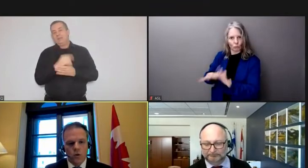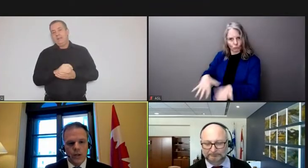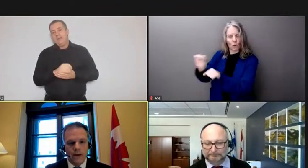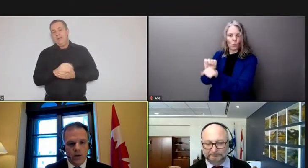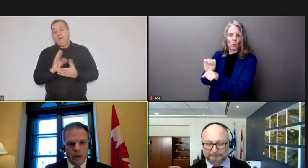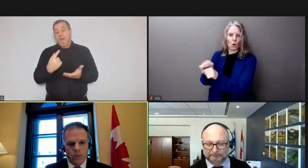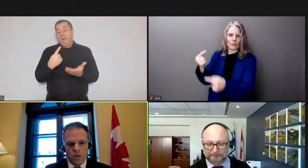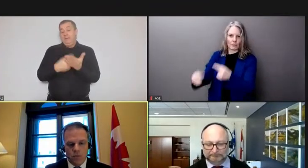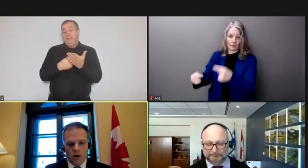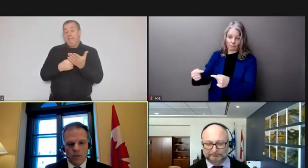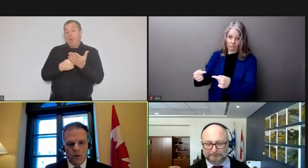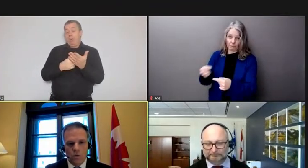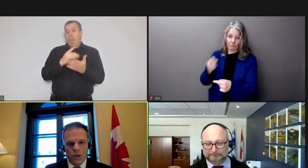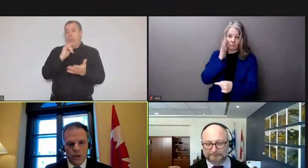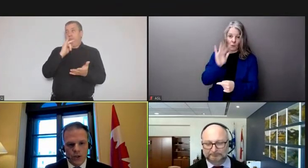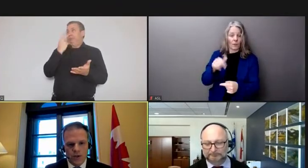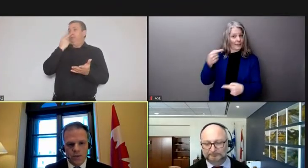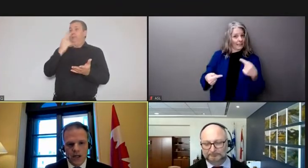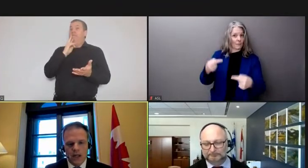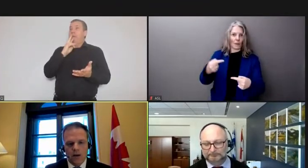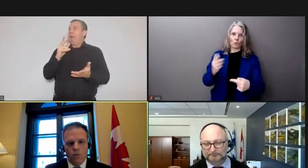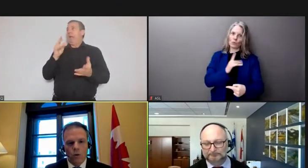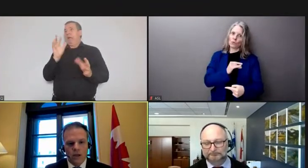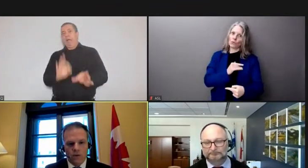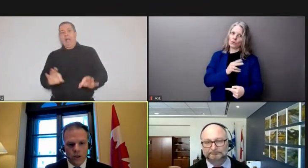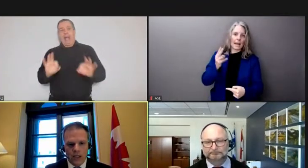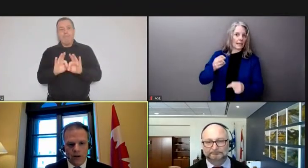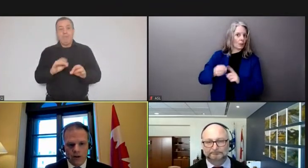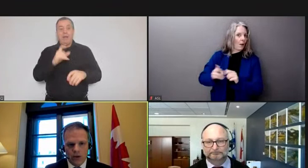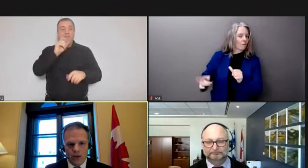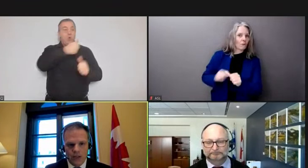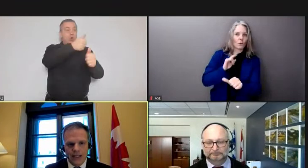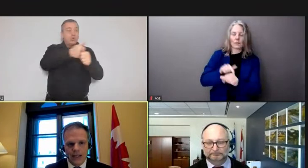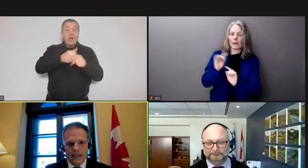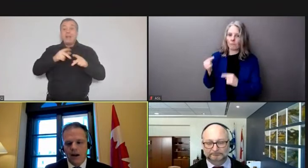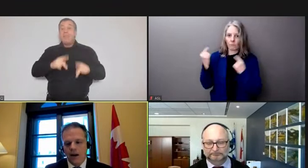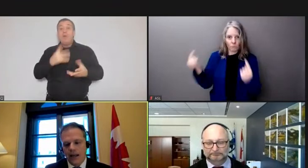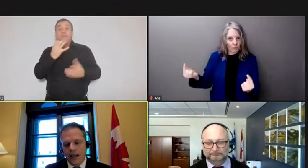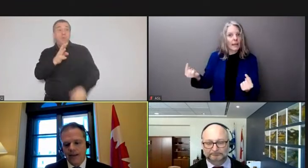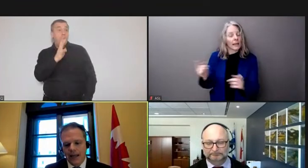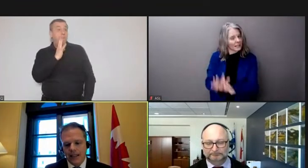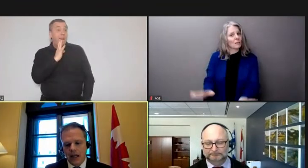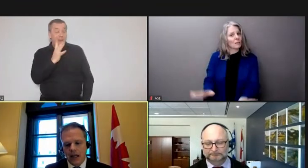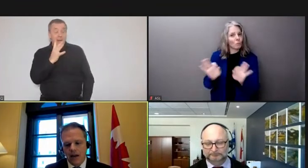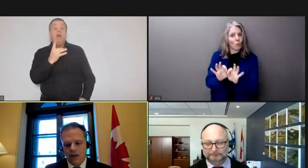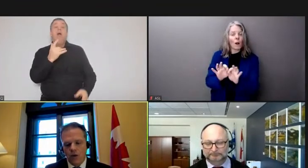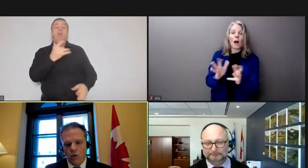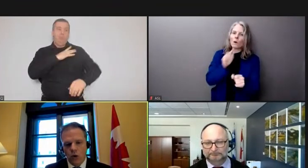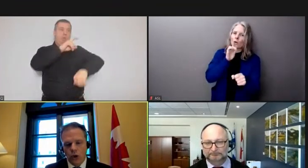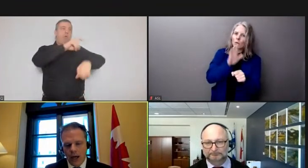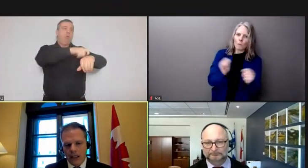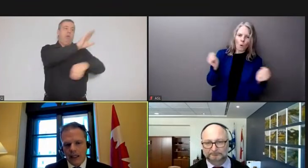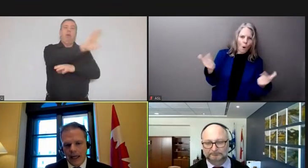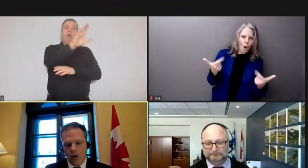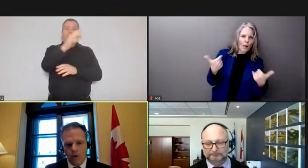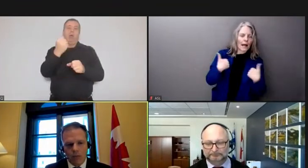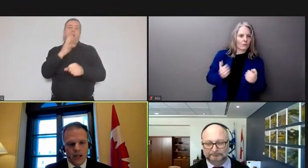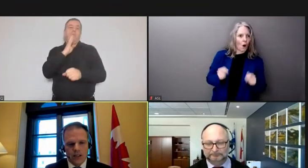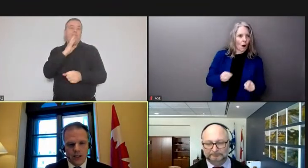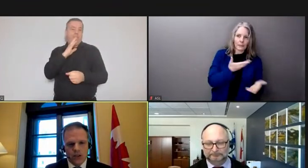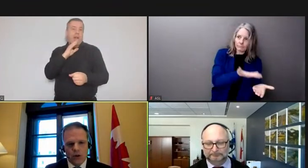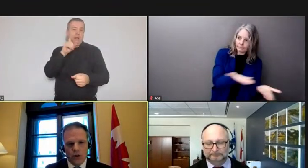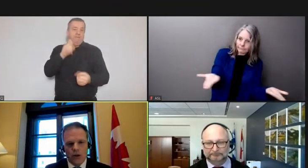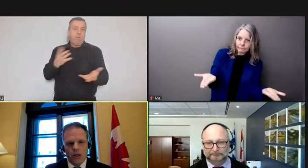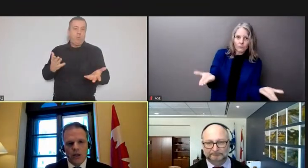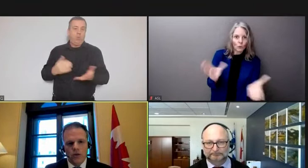will make sure that every member of parliament who wishes to speak will be afforded that opportunity uh and that uh we will not allow the